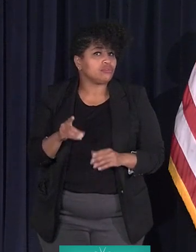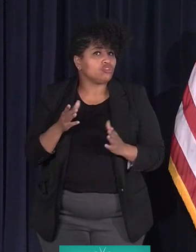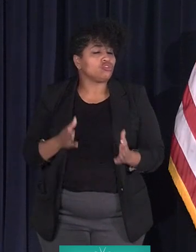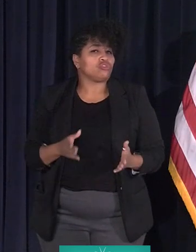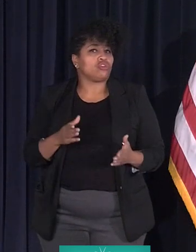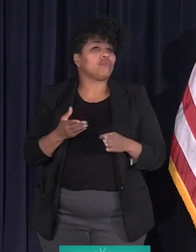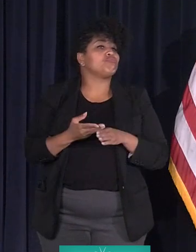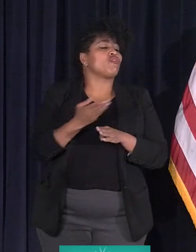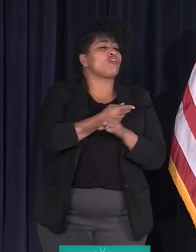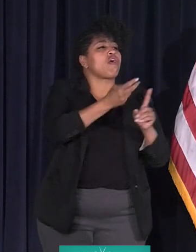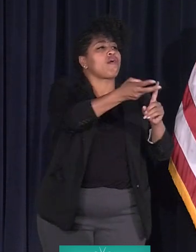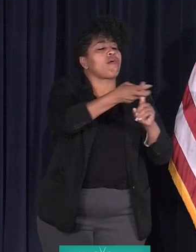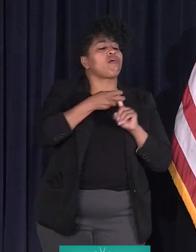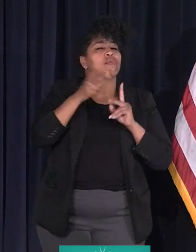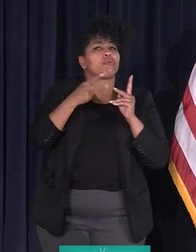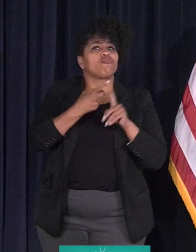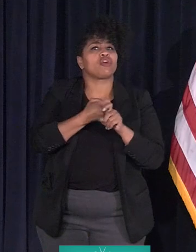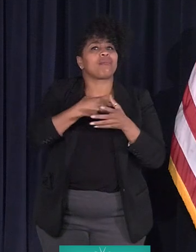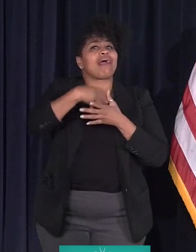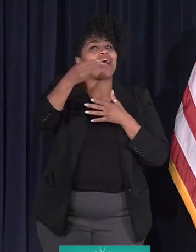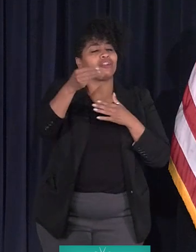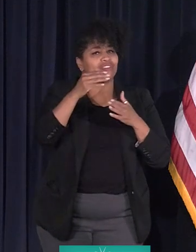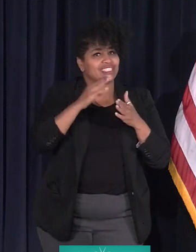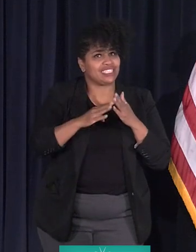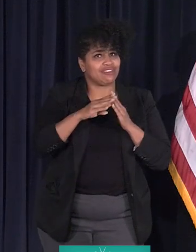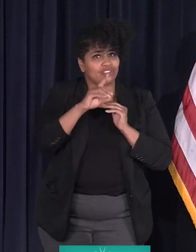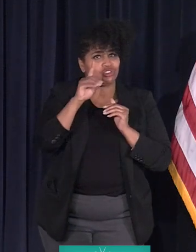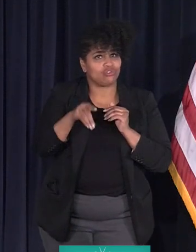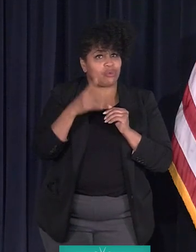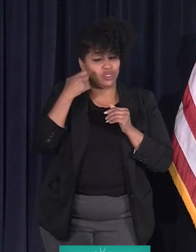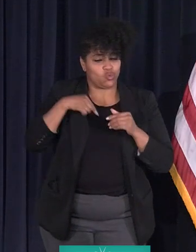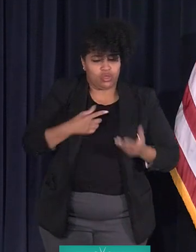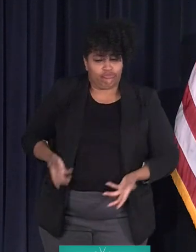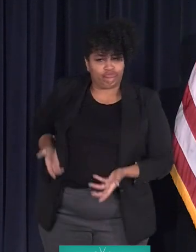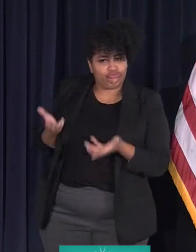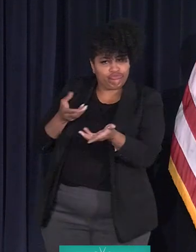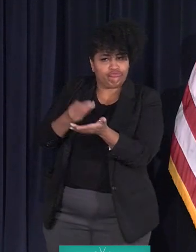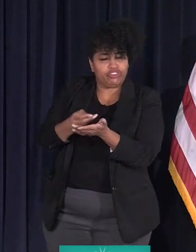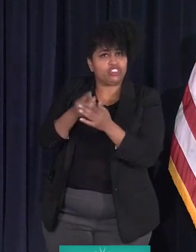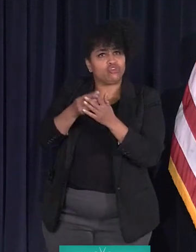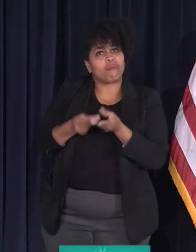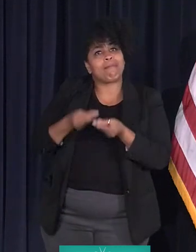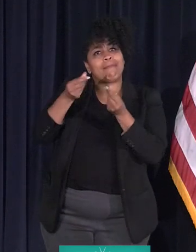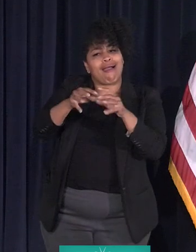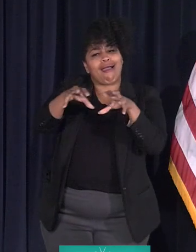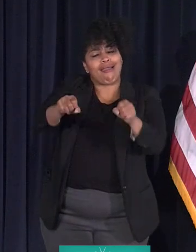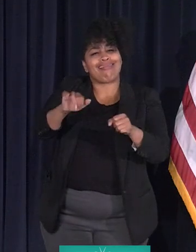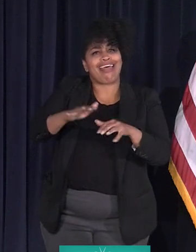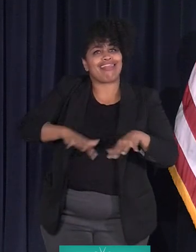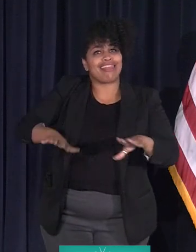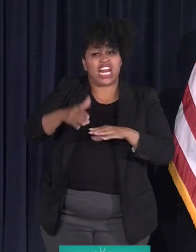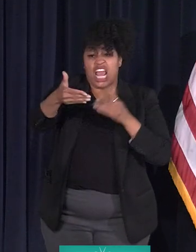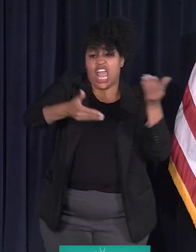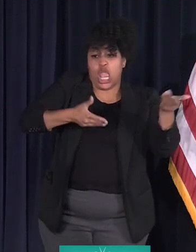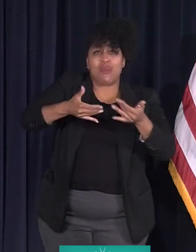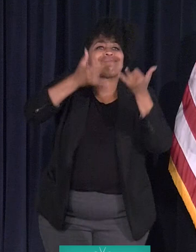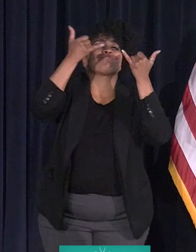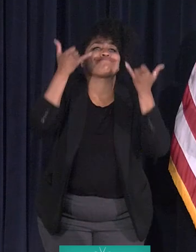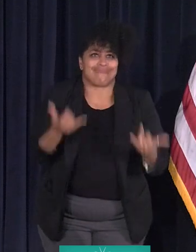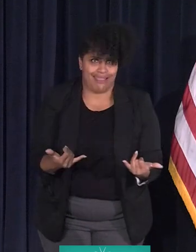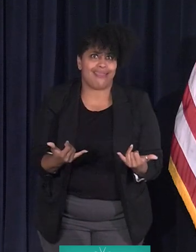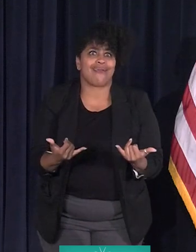anybody outside the city because we put up the money to buy the land. And hiring is open right now.